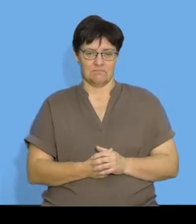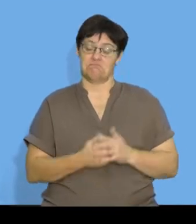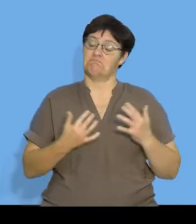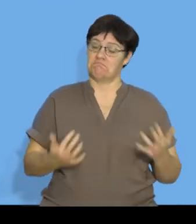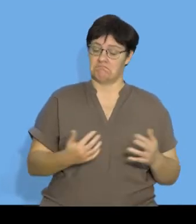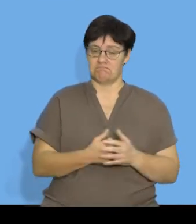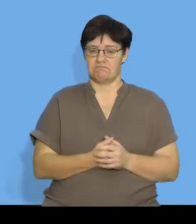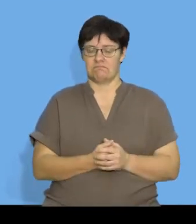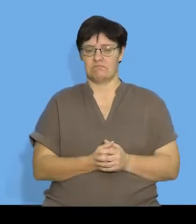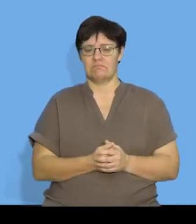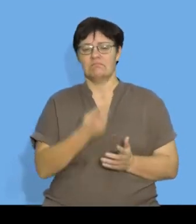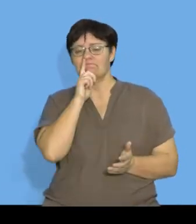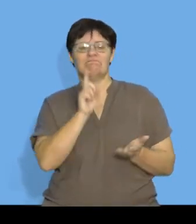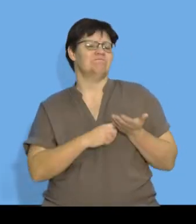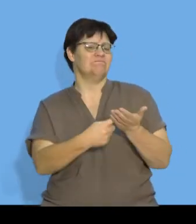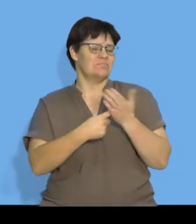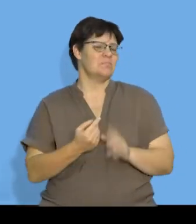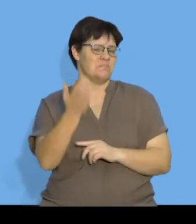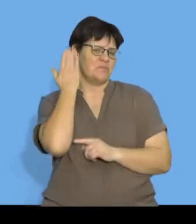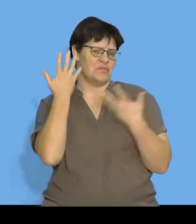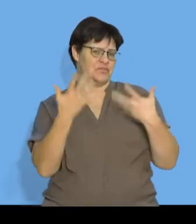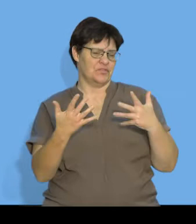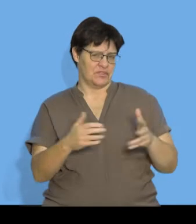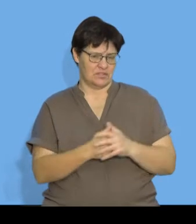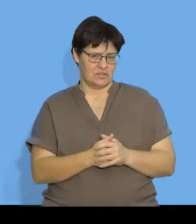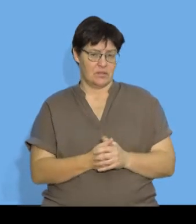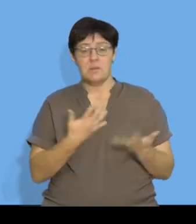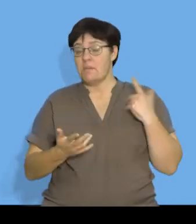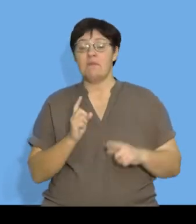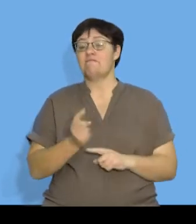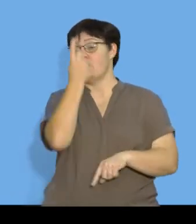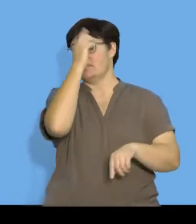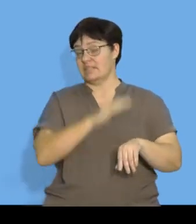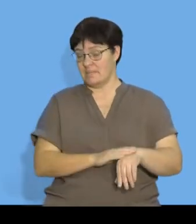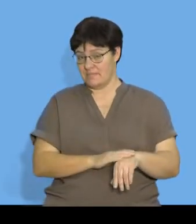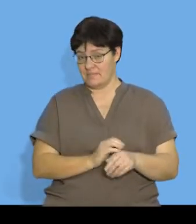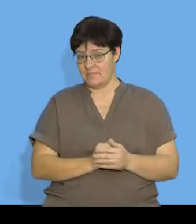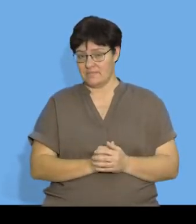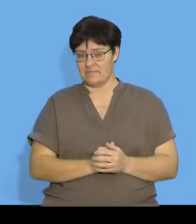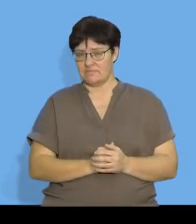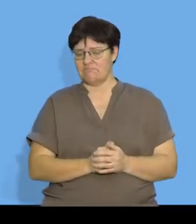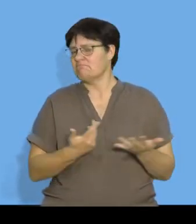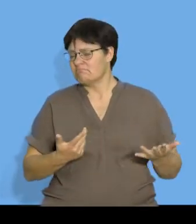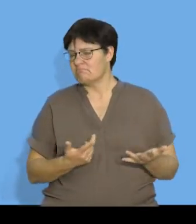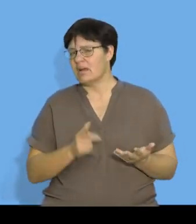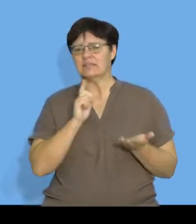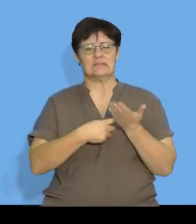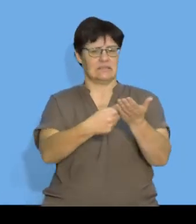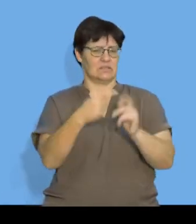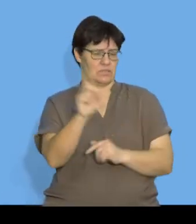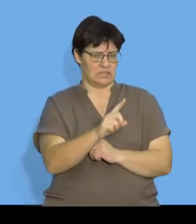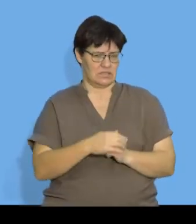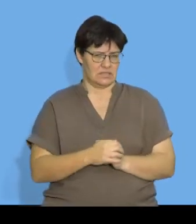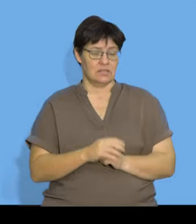So I have discussed this in previous lessons, but in case this is your first time with us today, we have discussed that